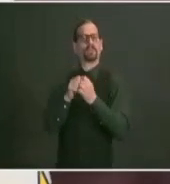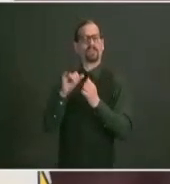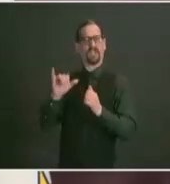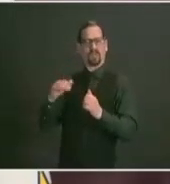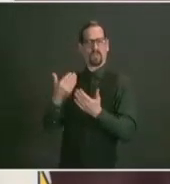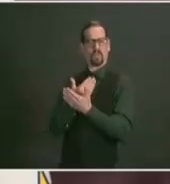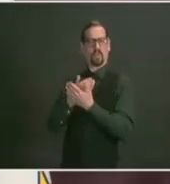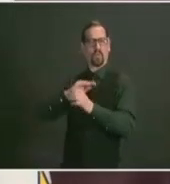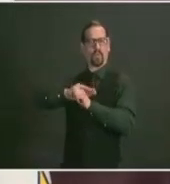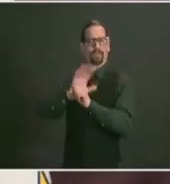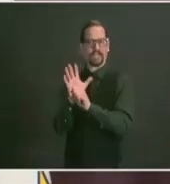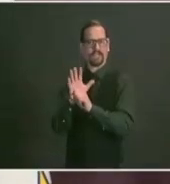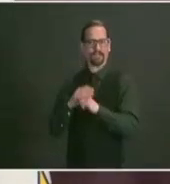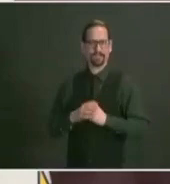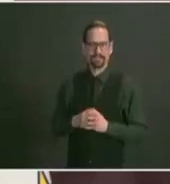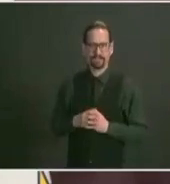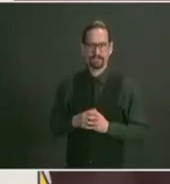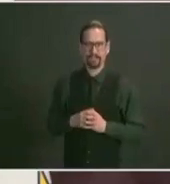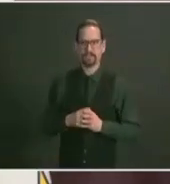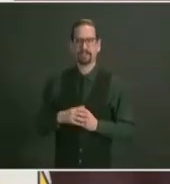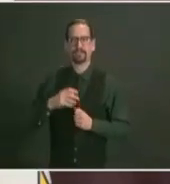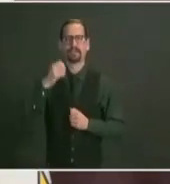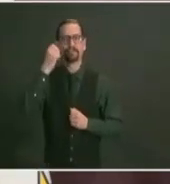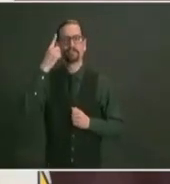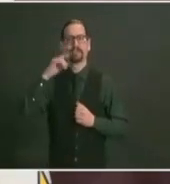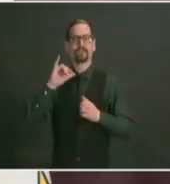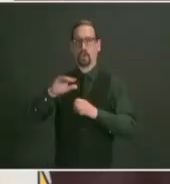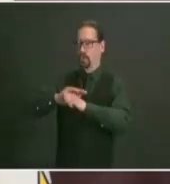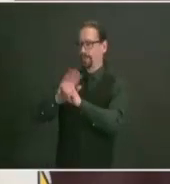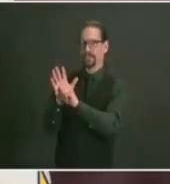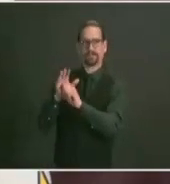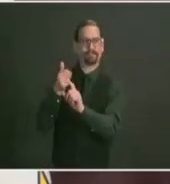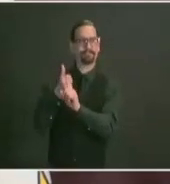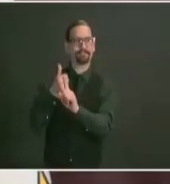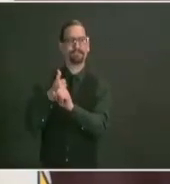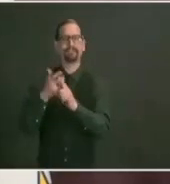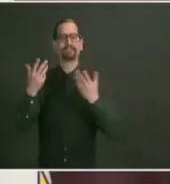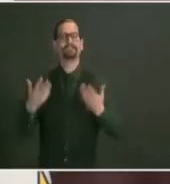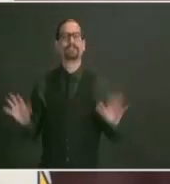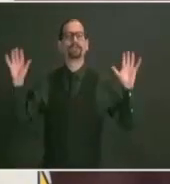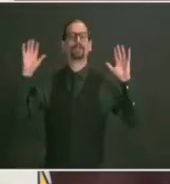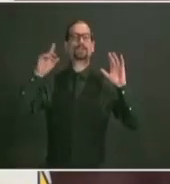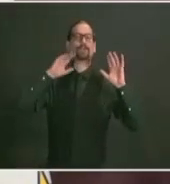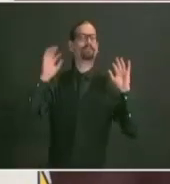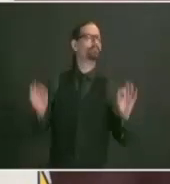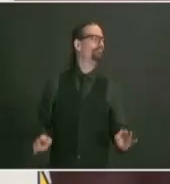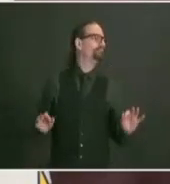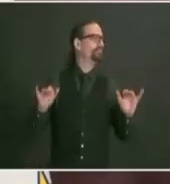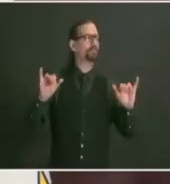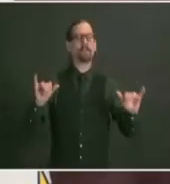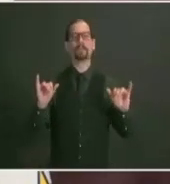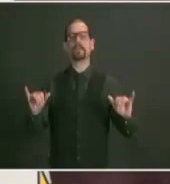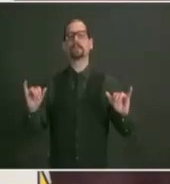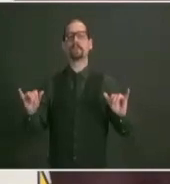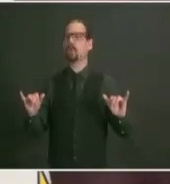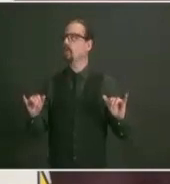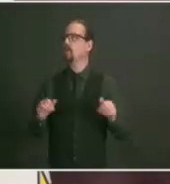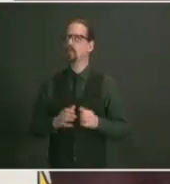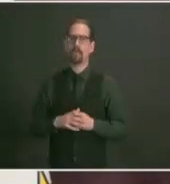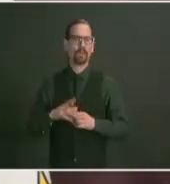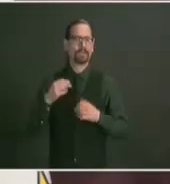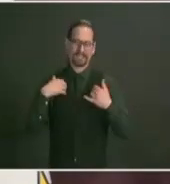out of the woods yet but we do have a strong path people just need to be aware of the importance for